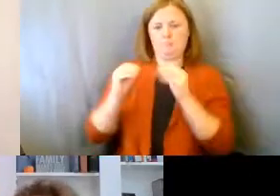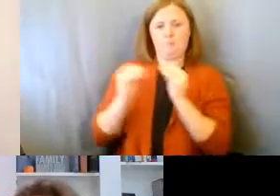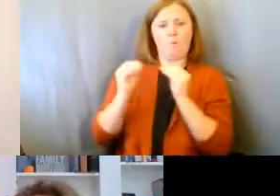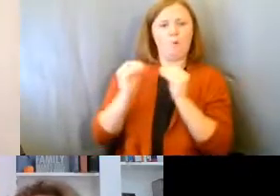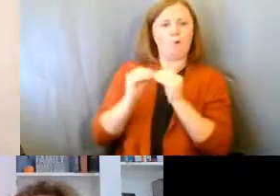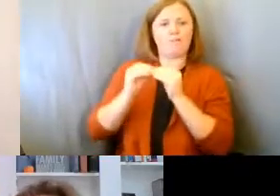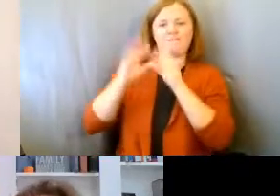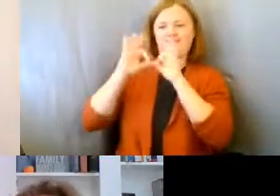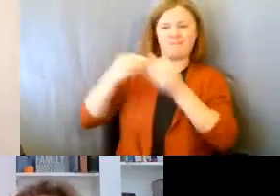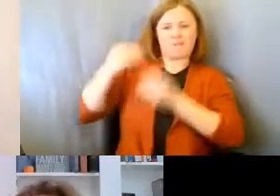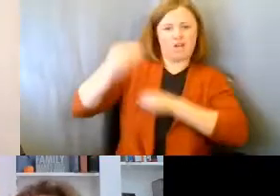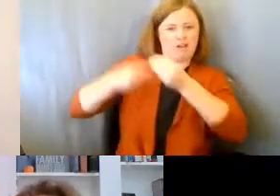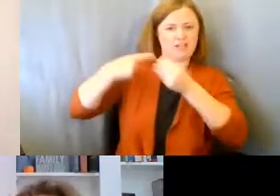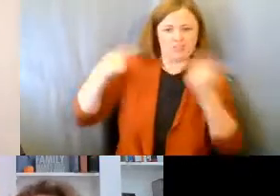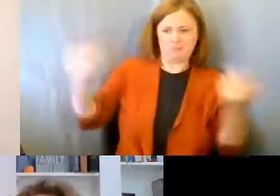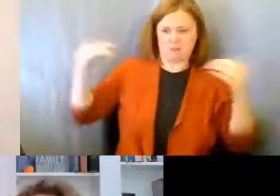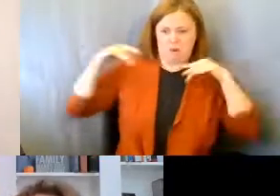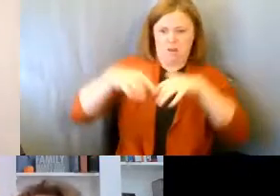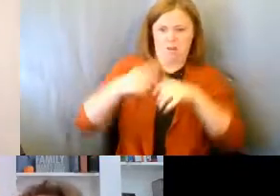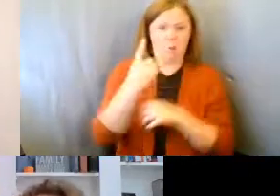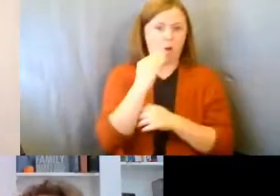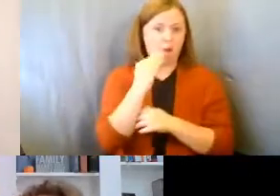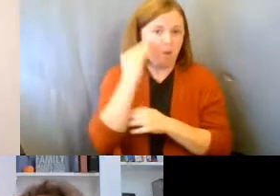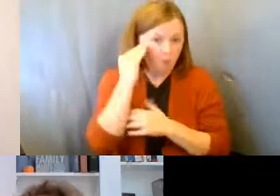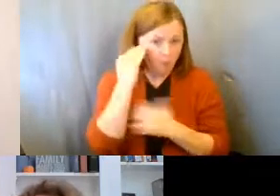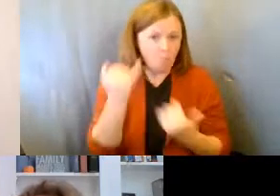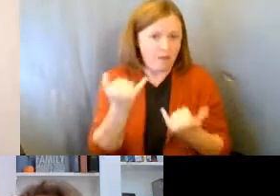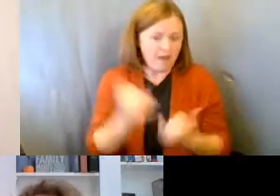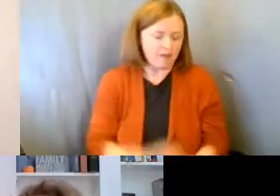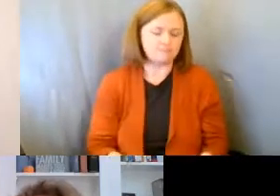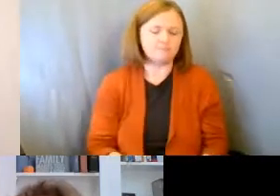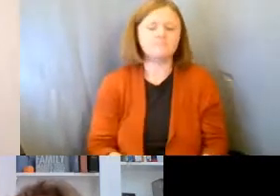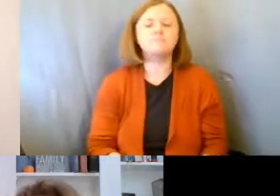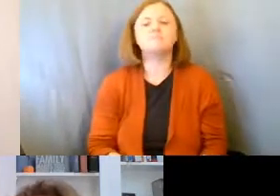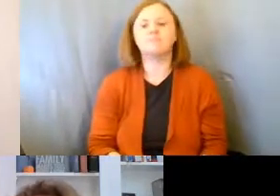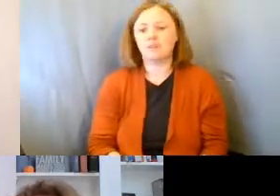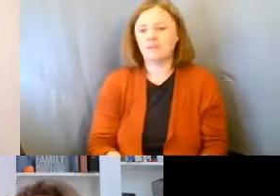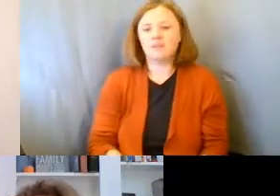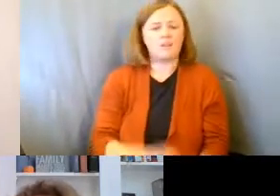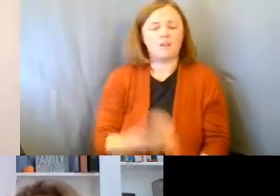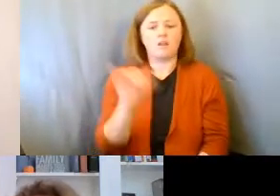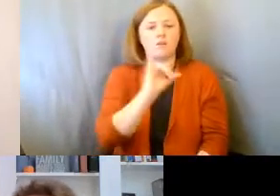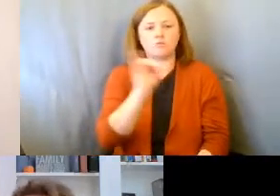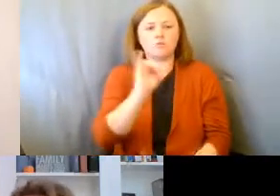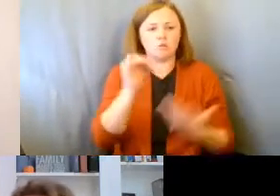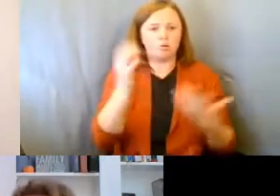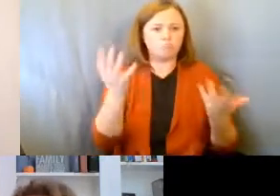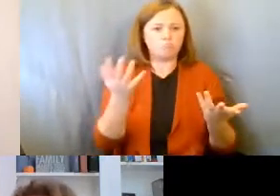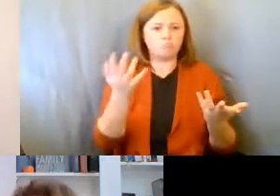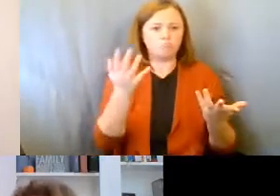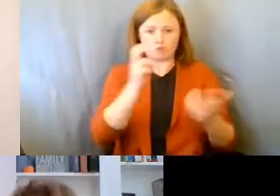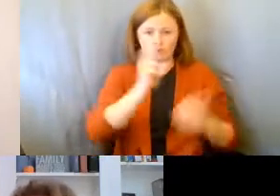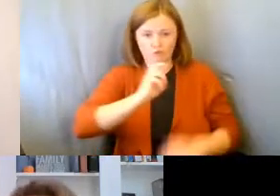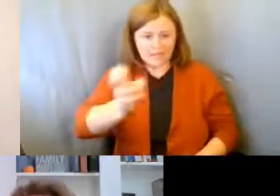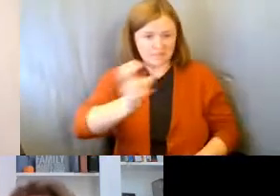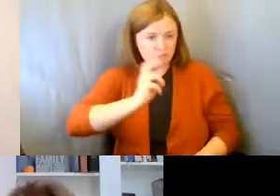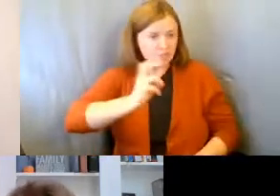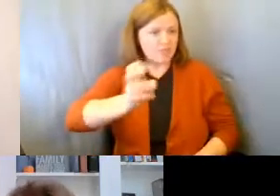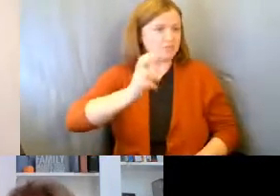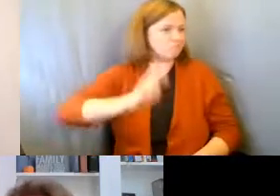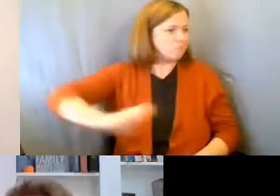cohabitating. So that's something to think about. And then that funding piece, really, what is that going to look like? Transportation.